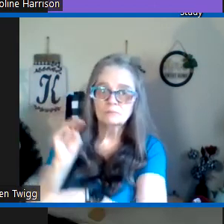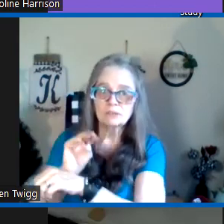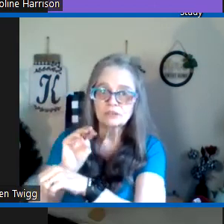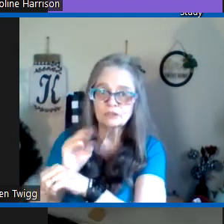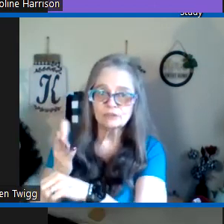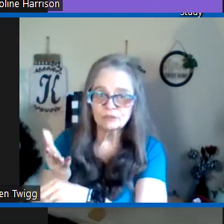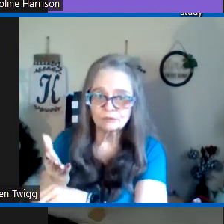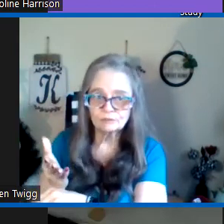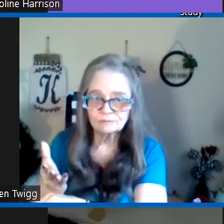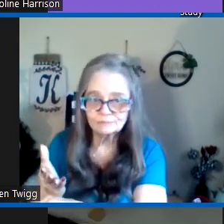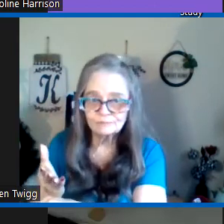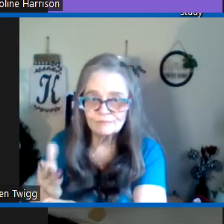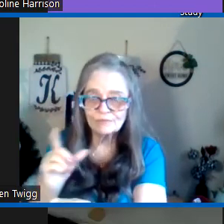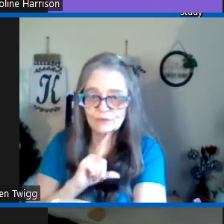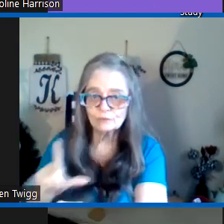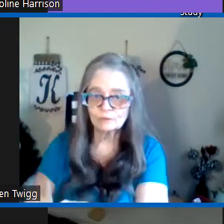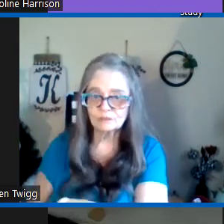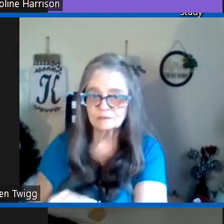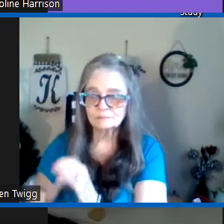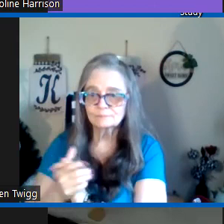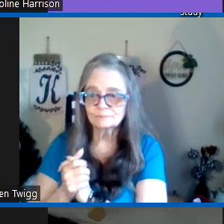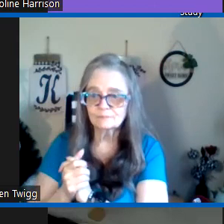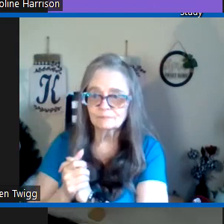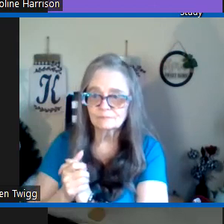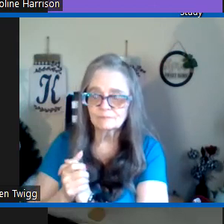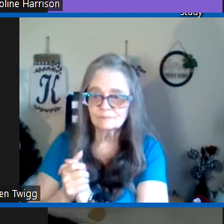ministered to the Lord